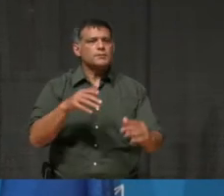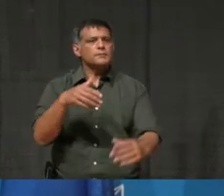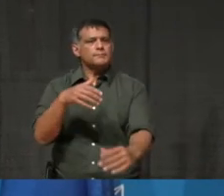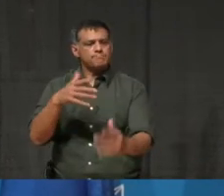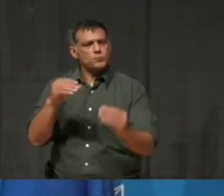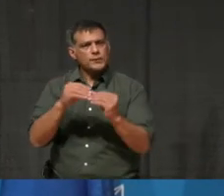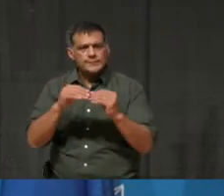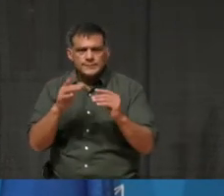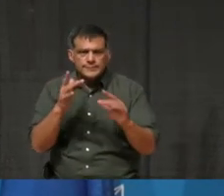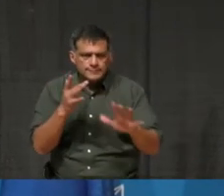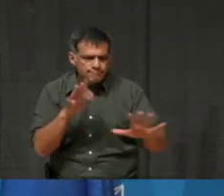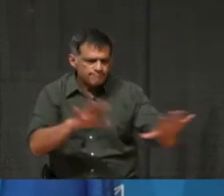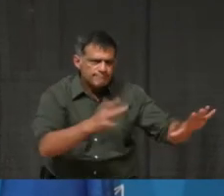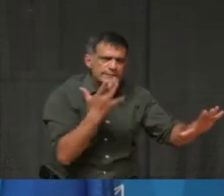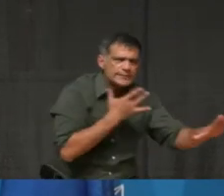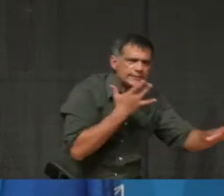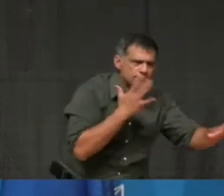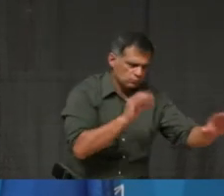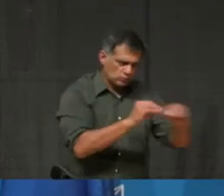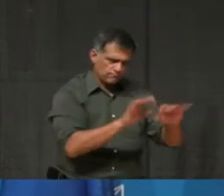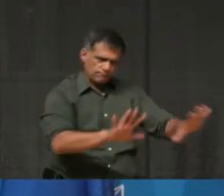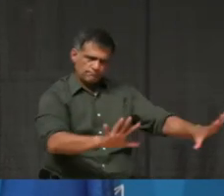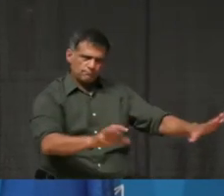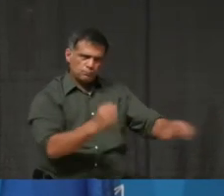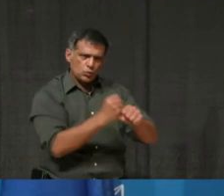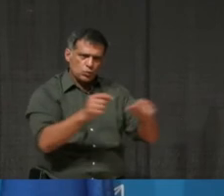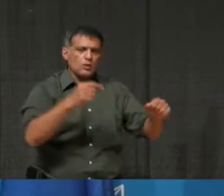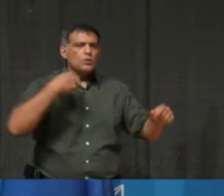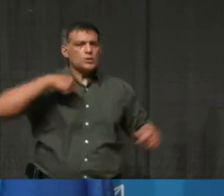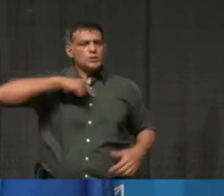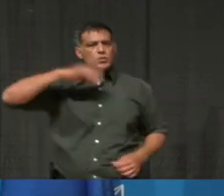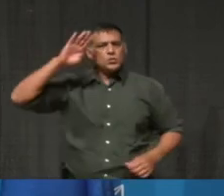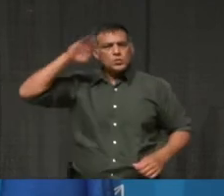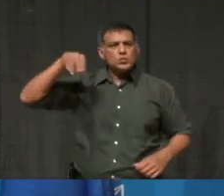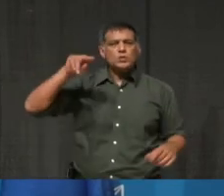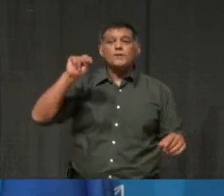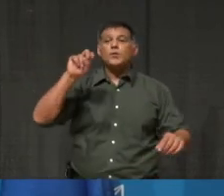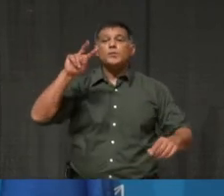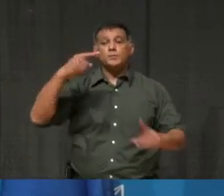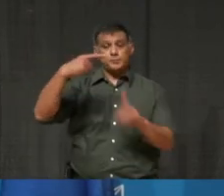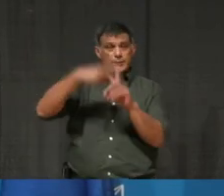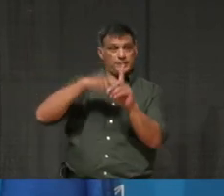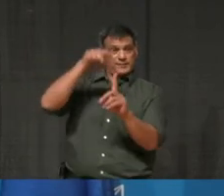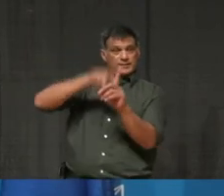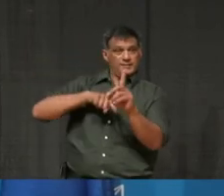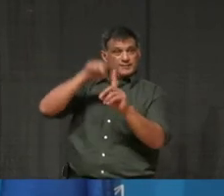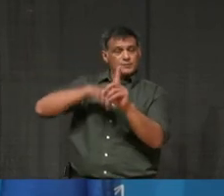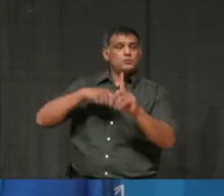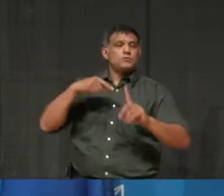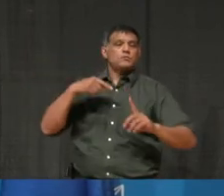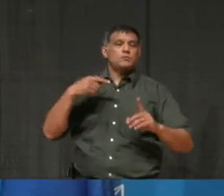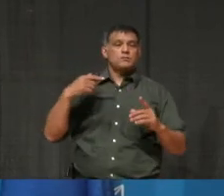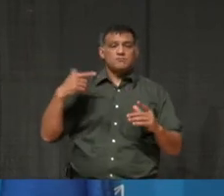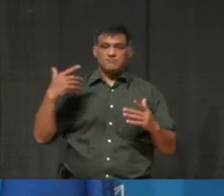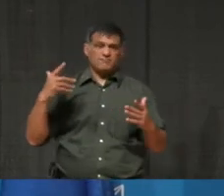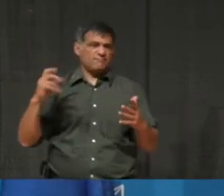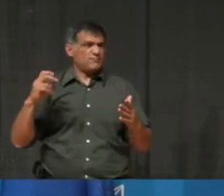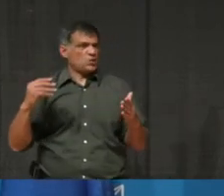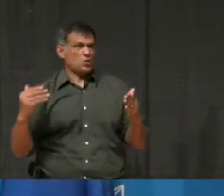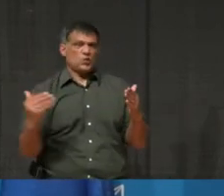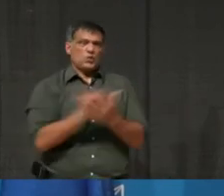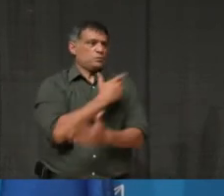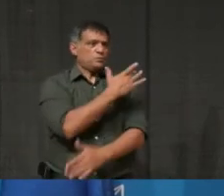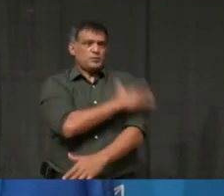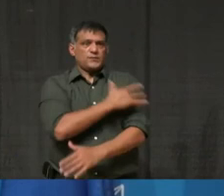the manner that is needed. certainly, uh, we know that over the month of November, especially, uh, once the new provincial, uh, reopening framework is identified,